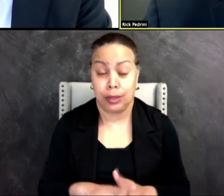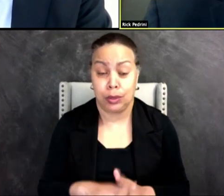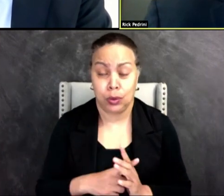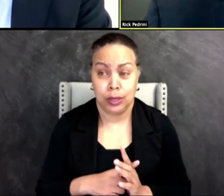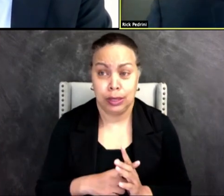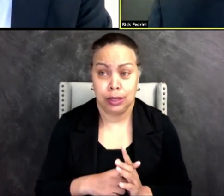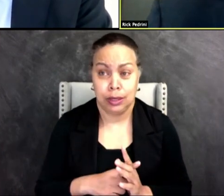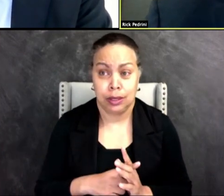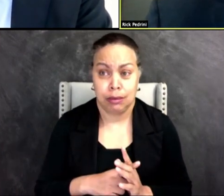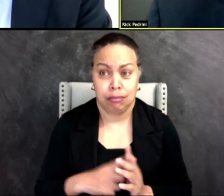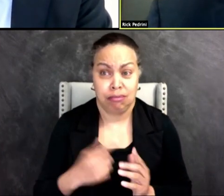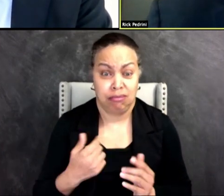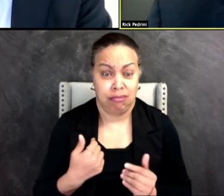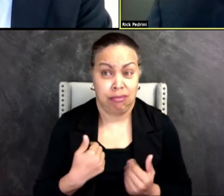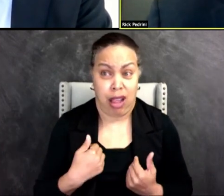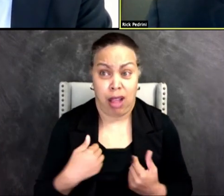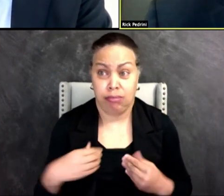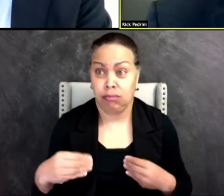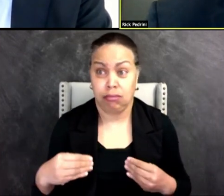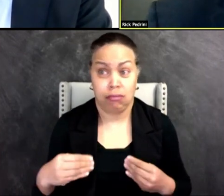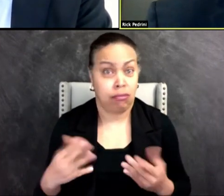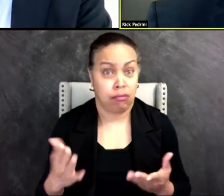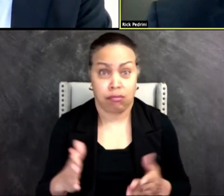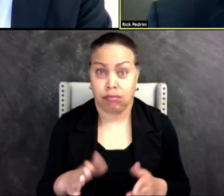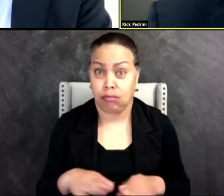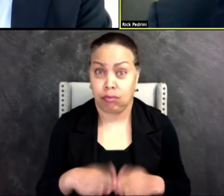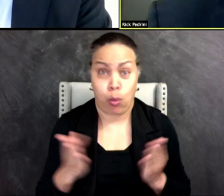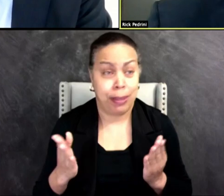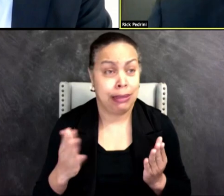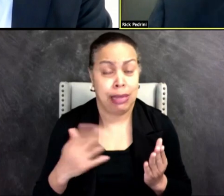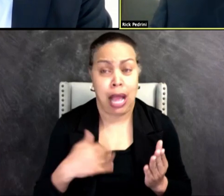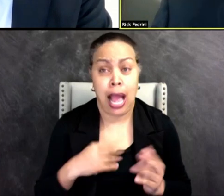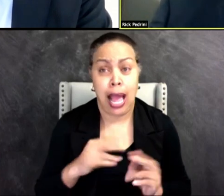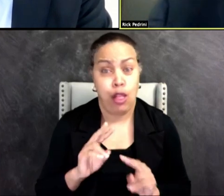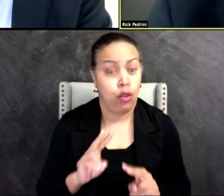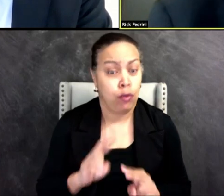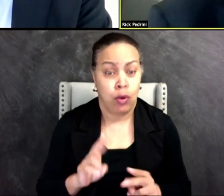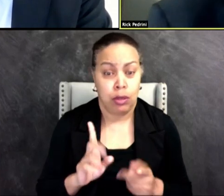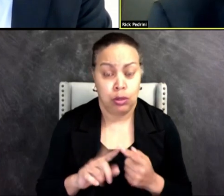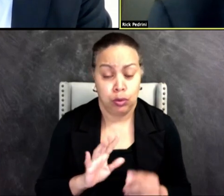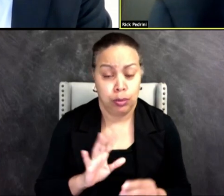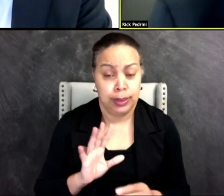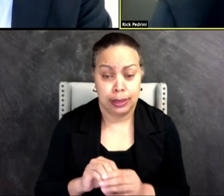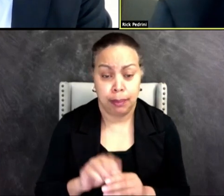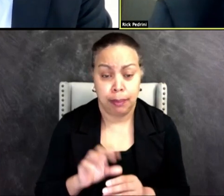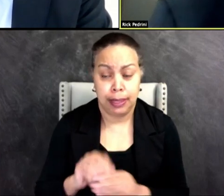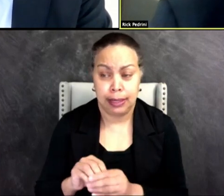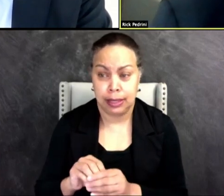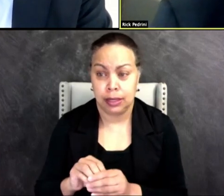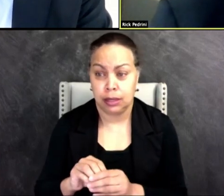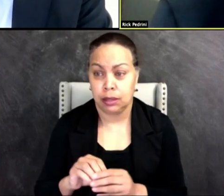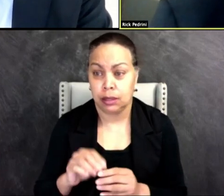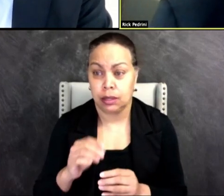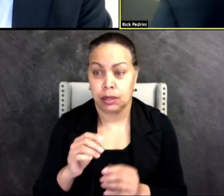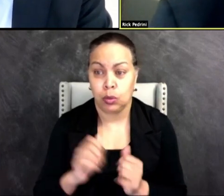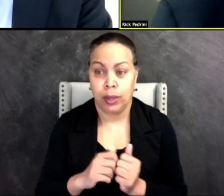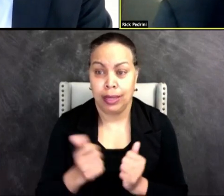I'm amenable and I look forward to participating in any